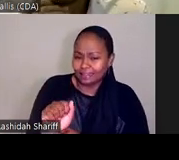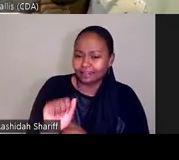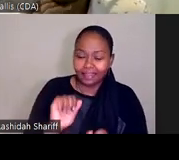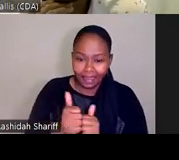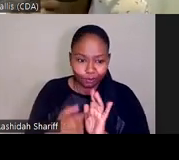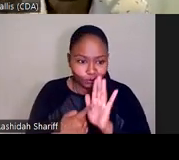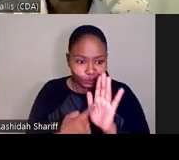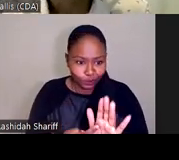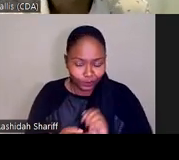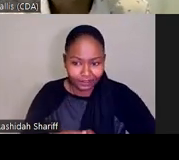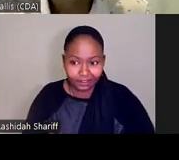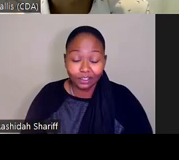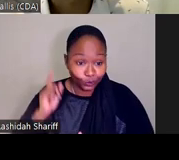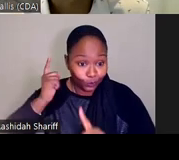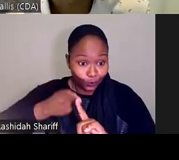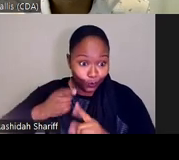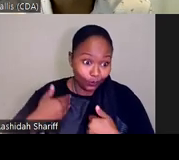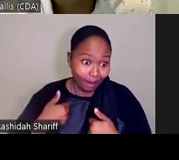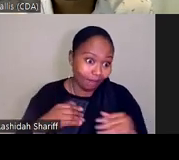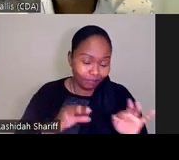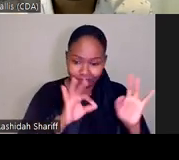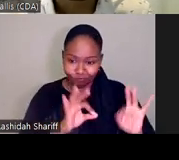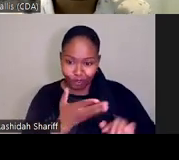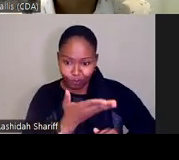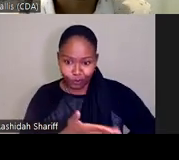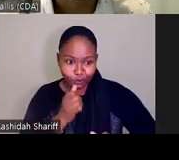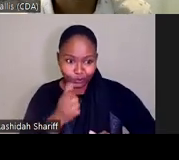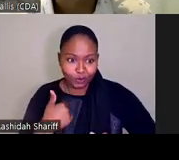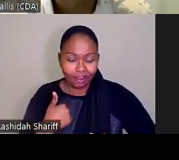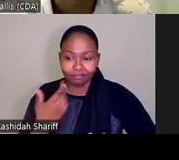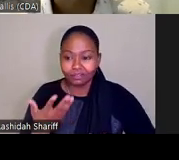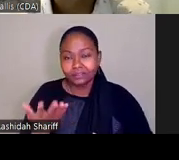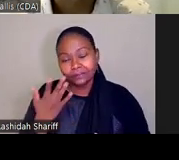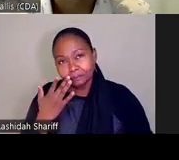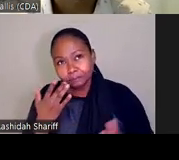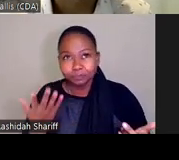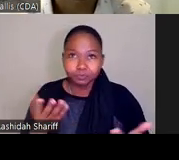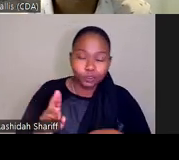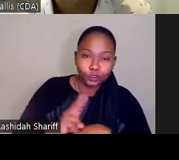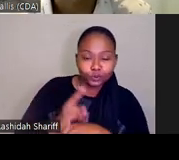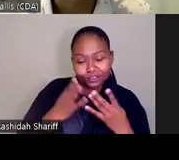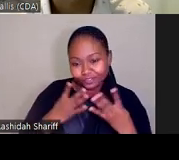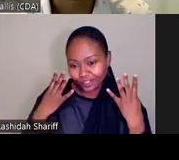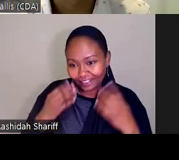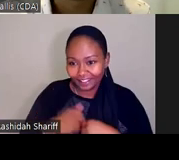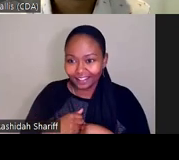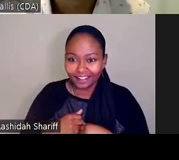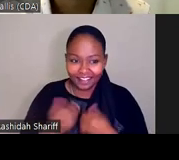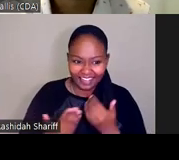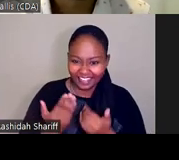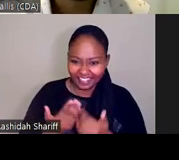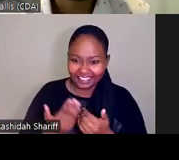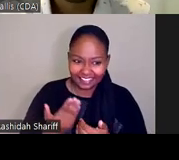And again, the goal is to create this framework that creates digestible information that is user-friendly and easy to track over time.